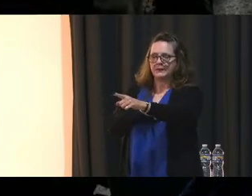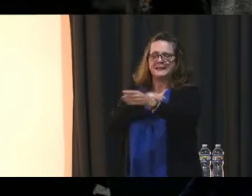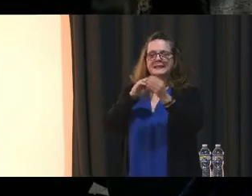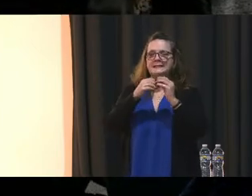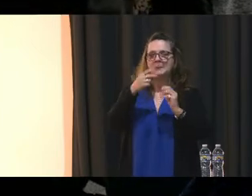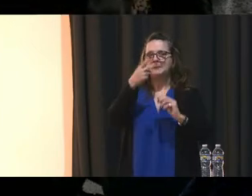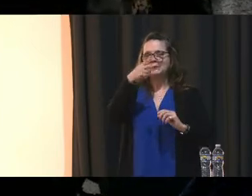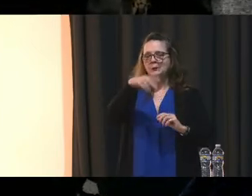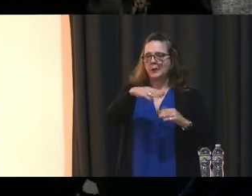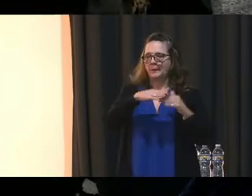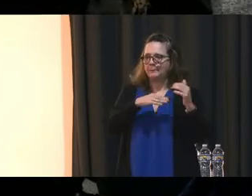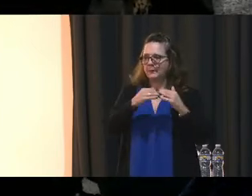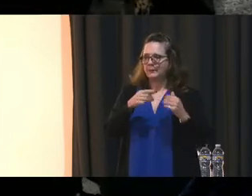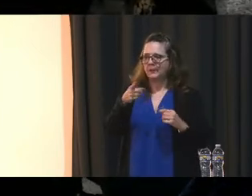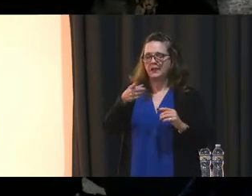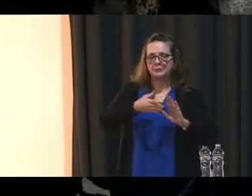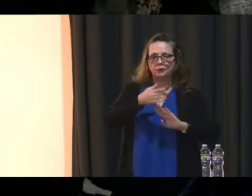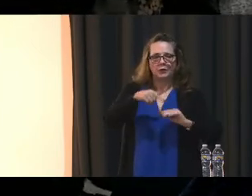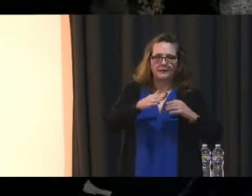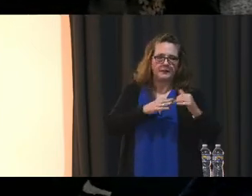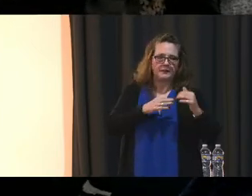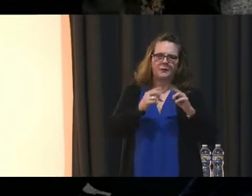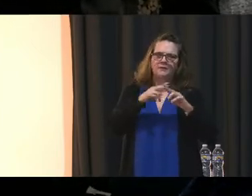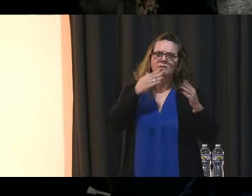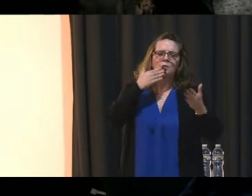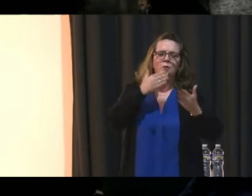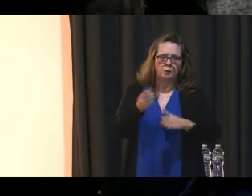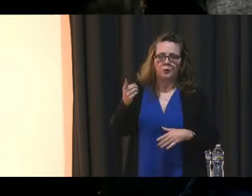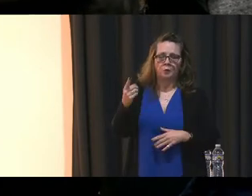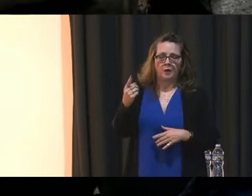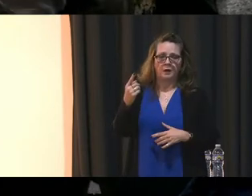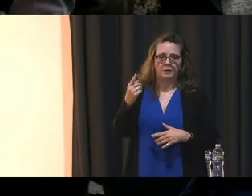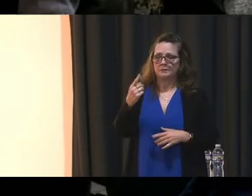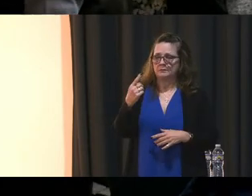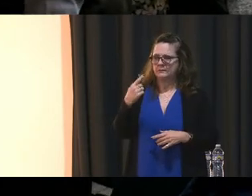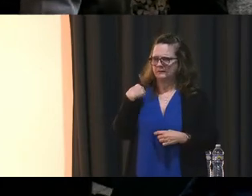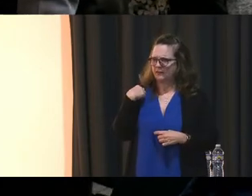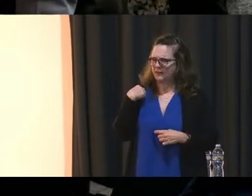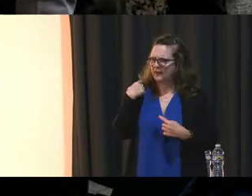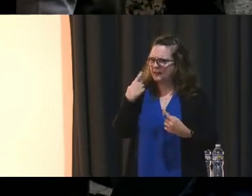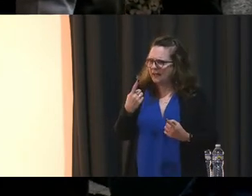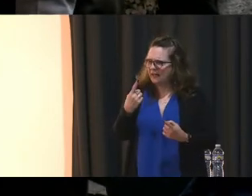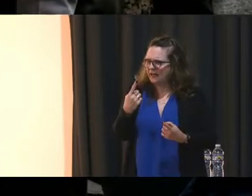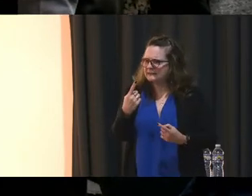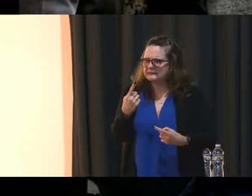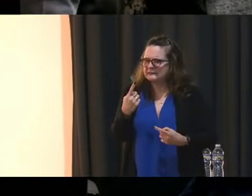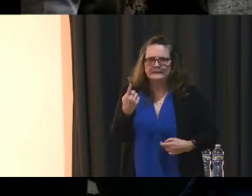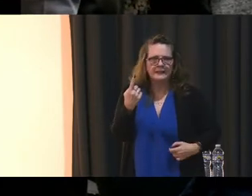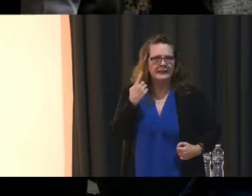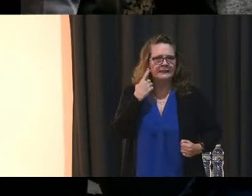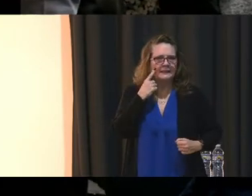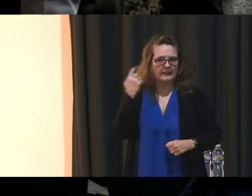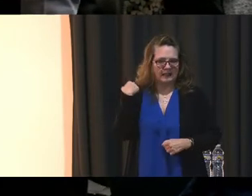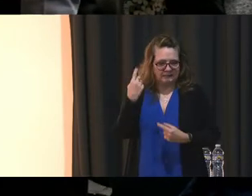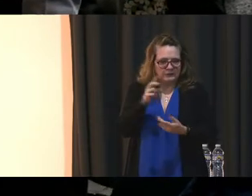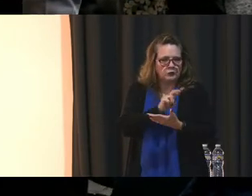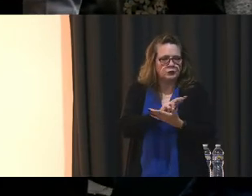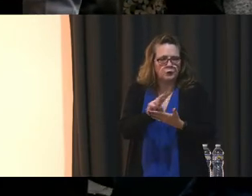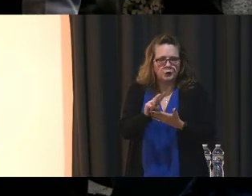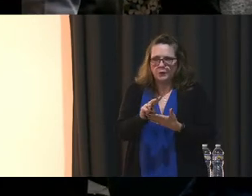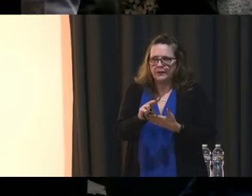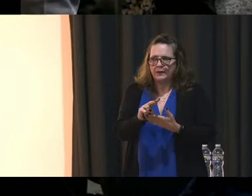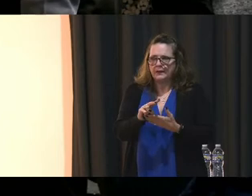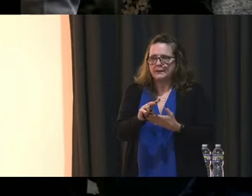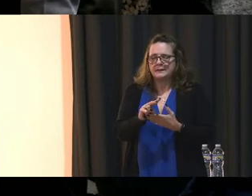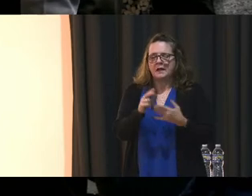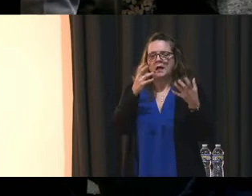who has been running our building very well for the last week and what? For the last two weeks. And I just